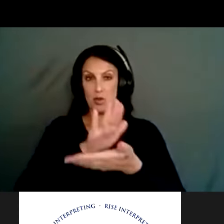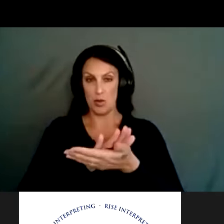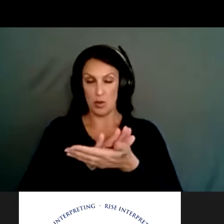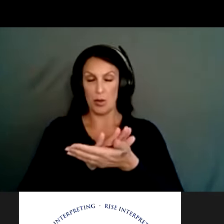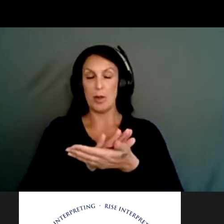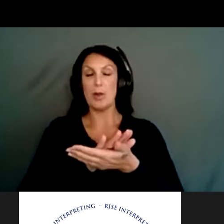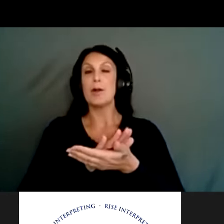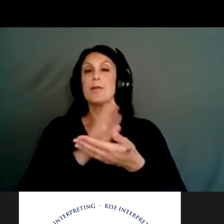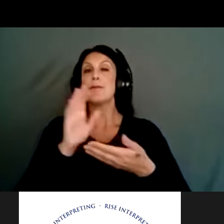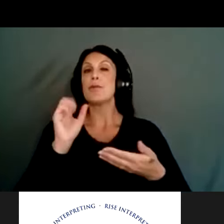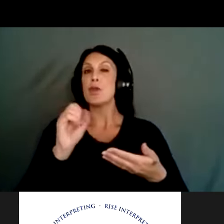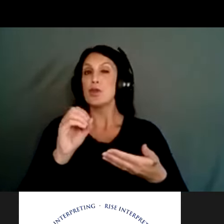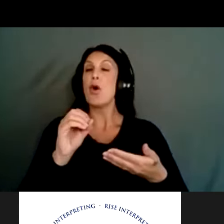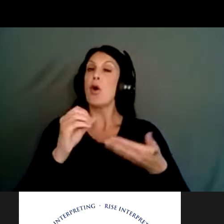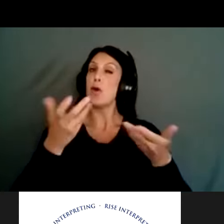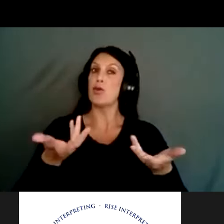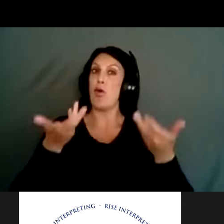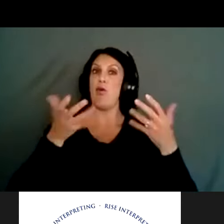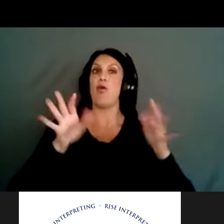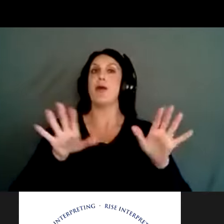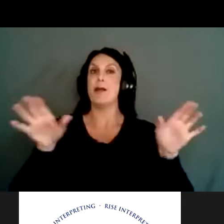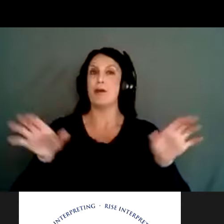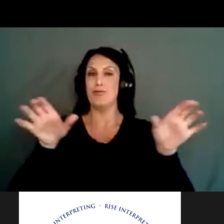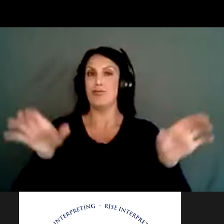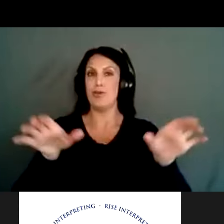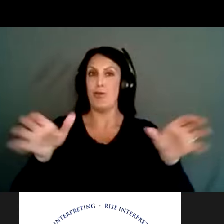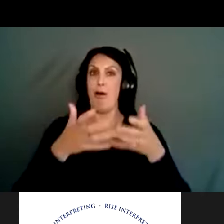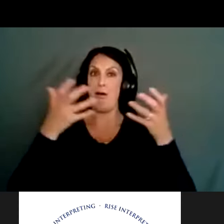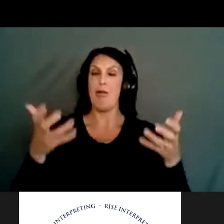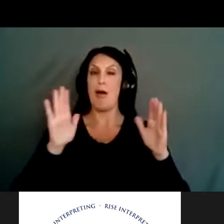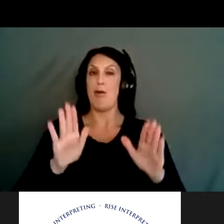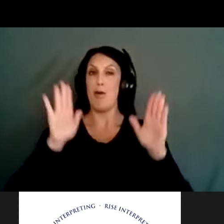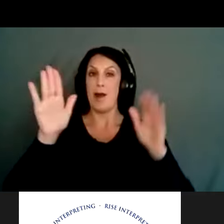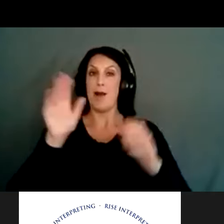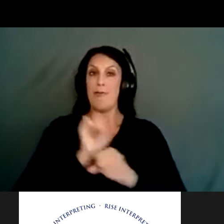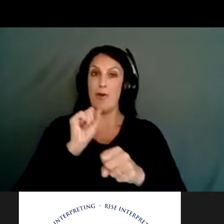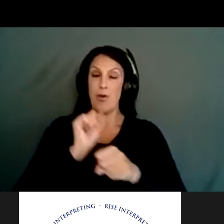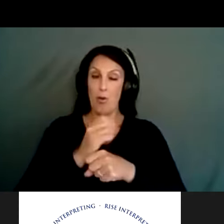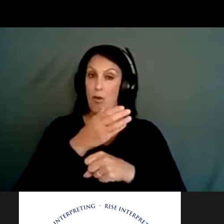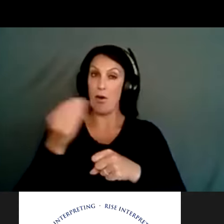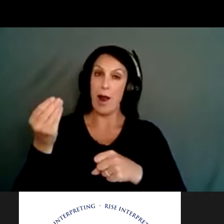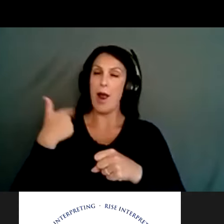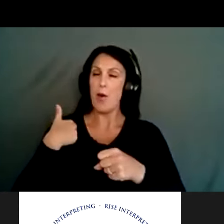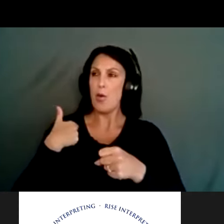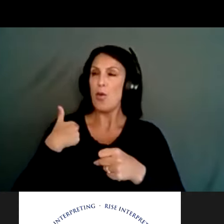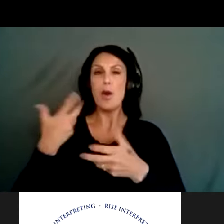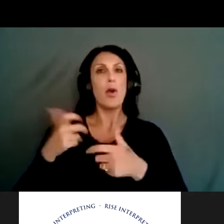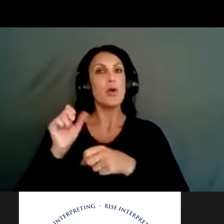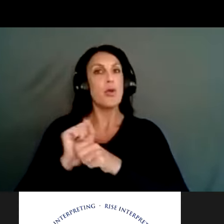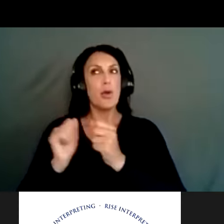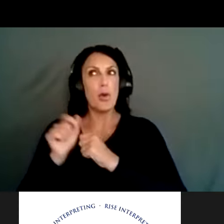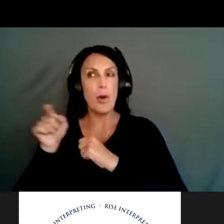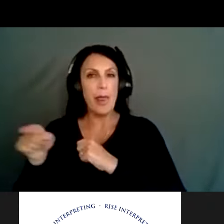so they're actually already doing a lot of this great work. So one of the things that we did with them is try to see, um, where they're at, what